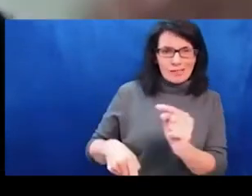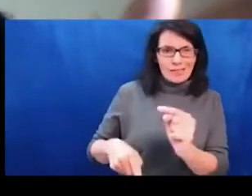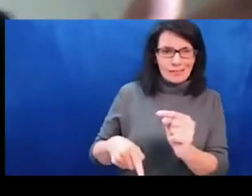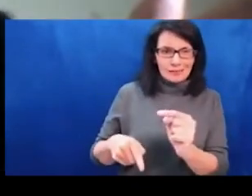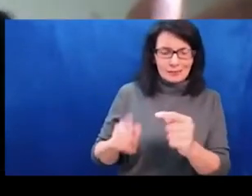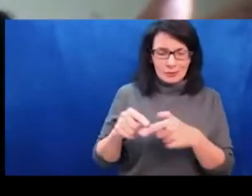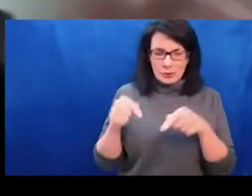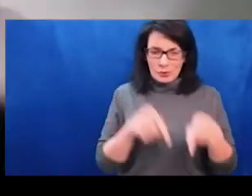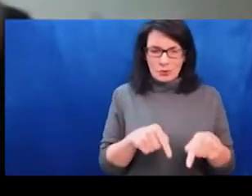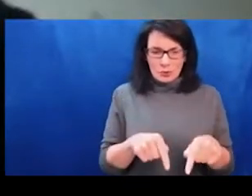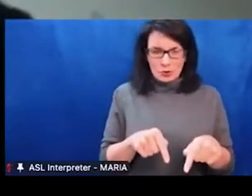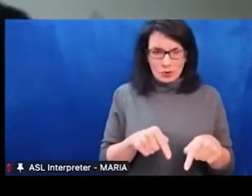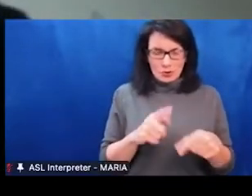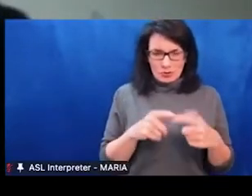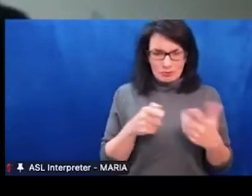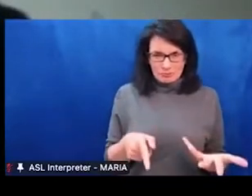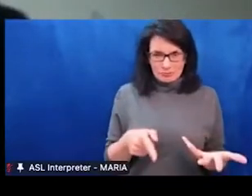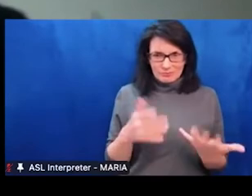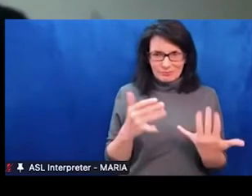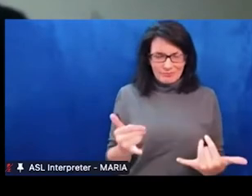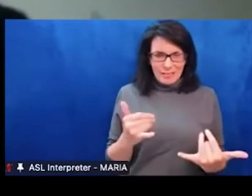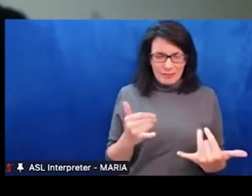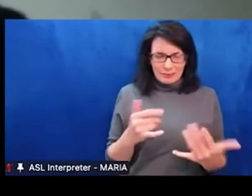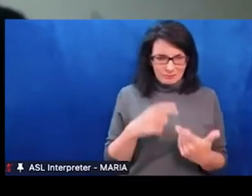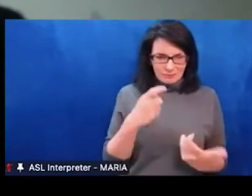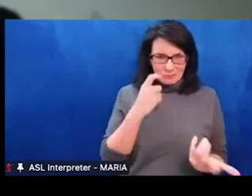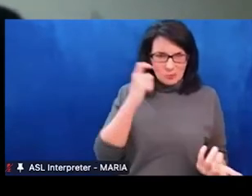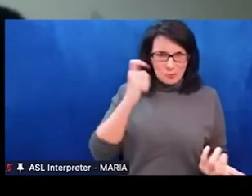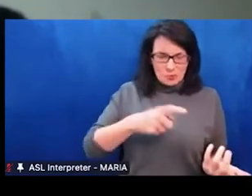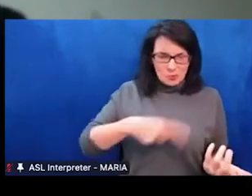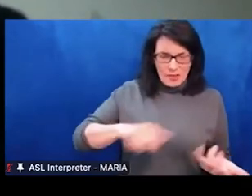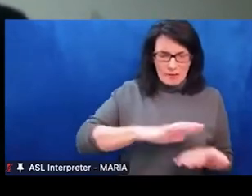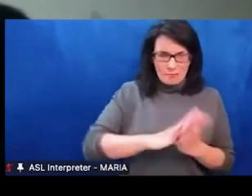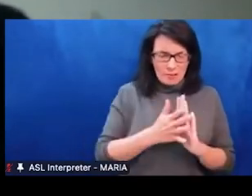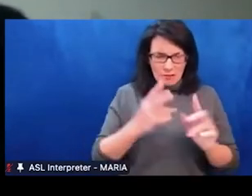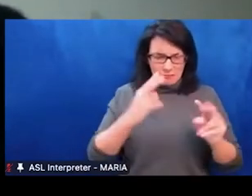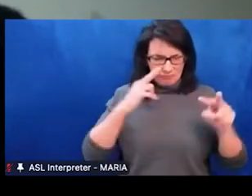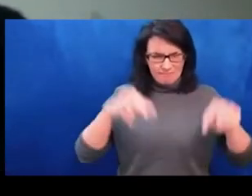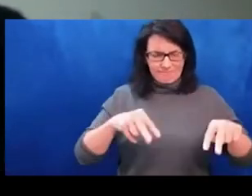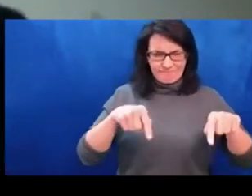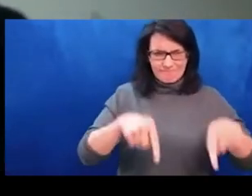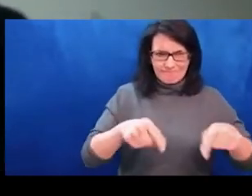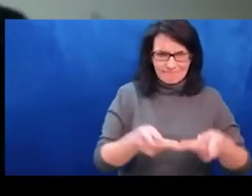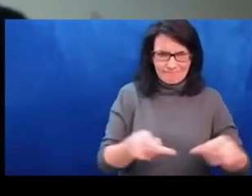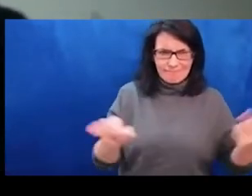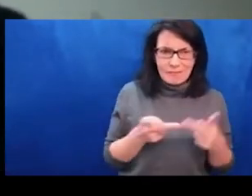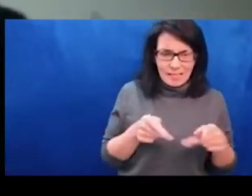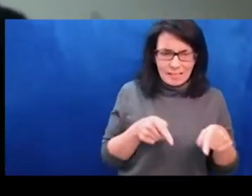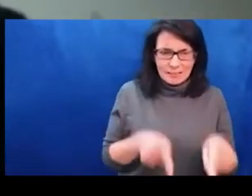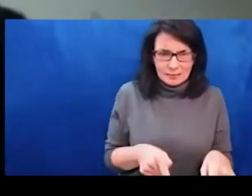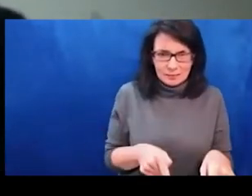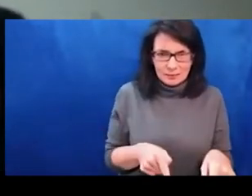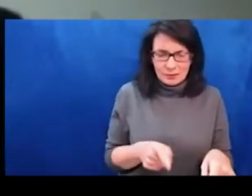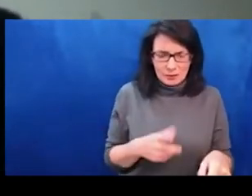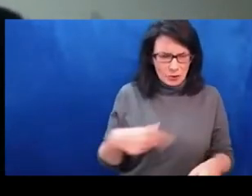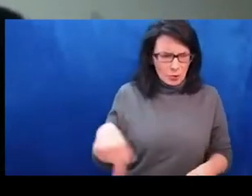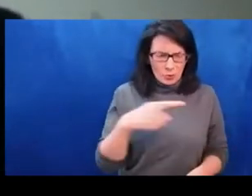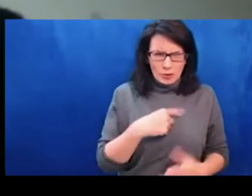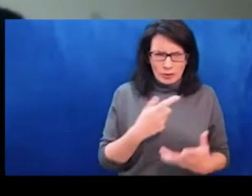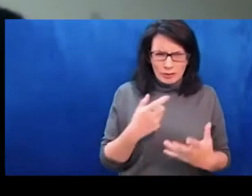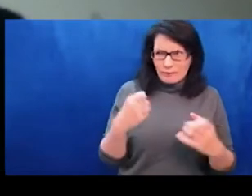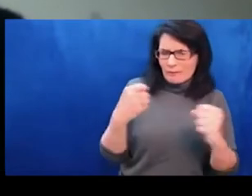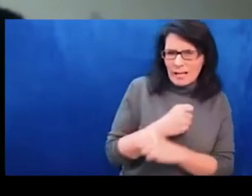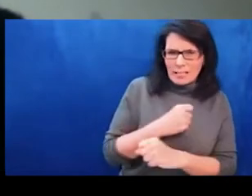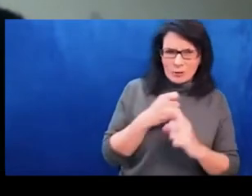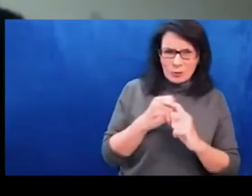the same thing, or you're for different things. And in that sense, sorry, one more thing I